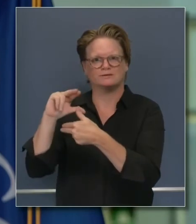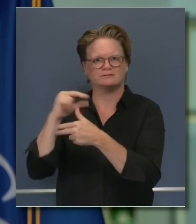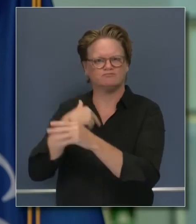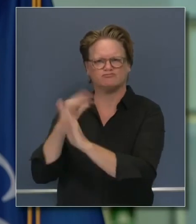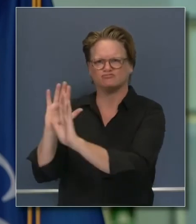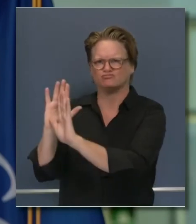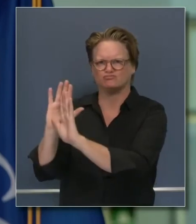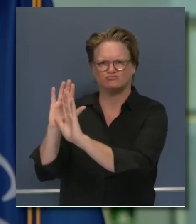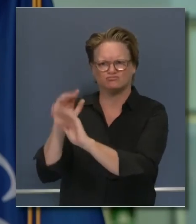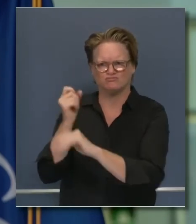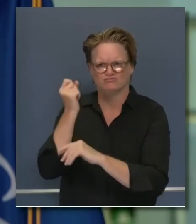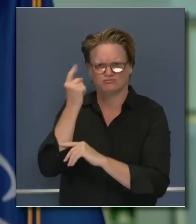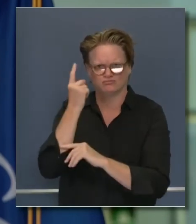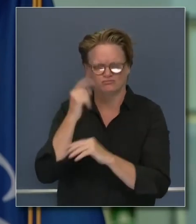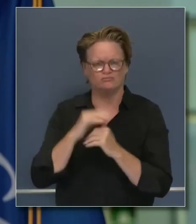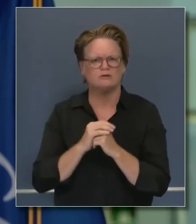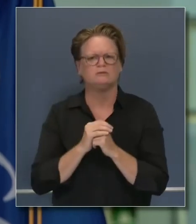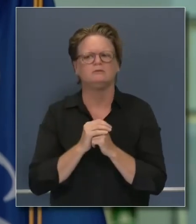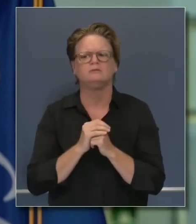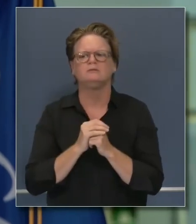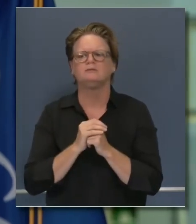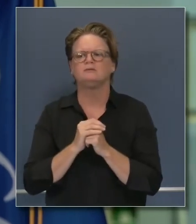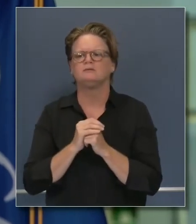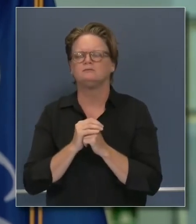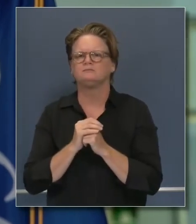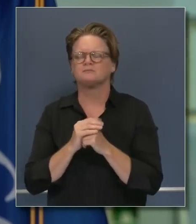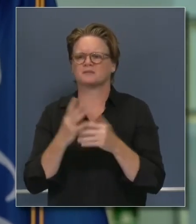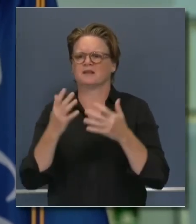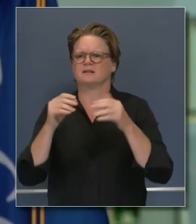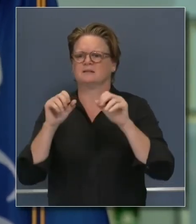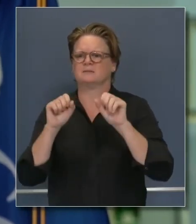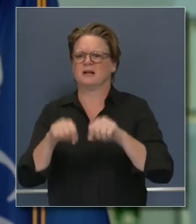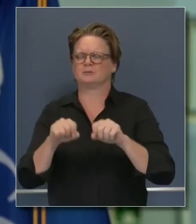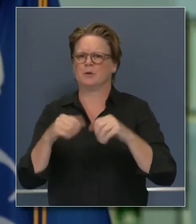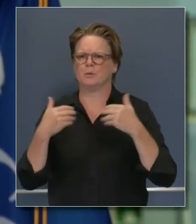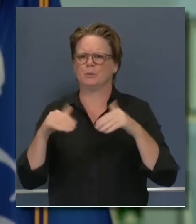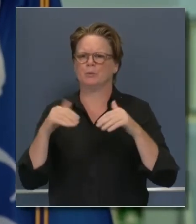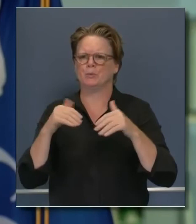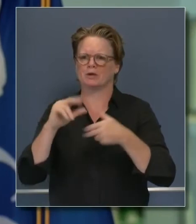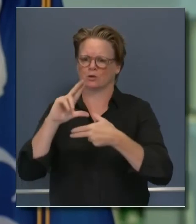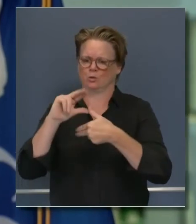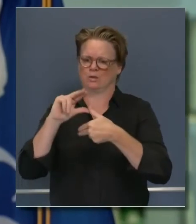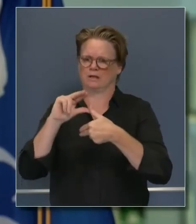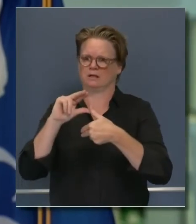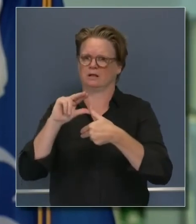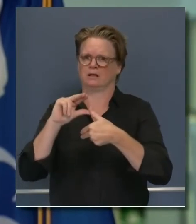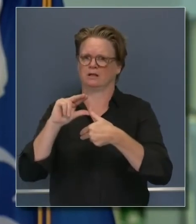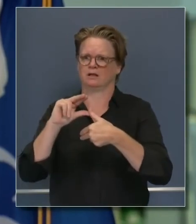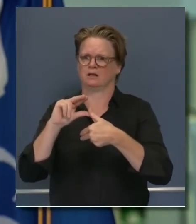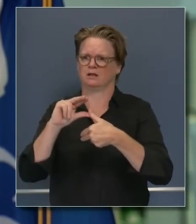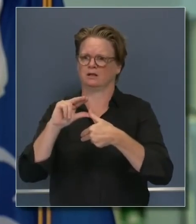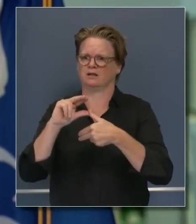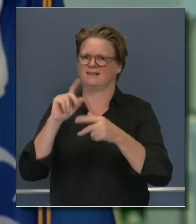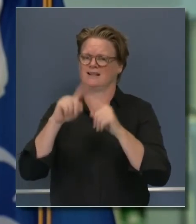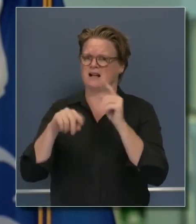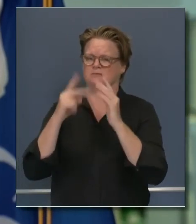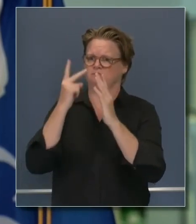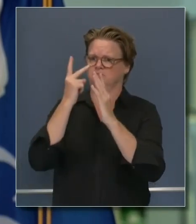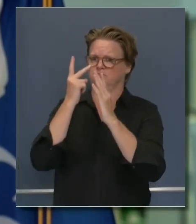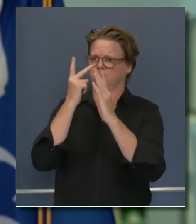is through the capacity, incredible capacity of NOAA and others, to predict with a little bit more